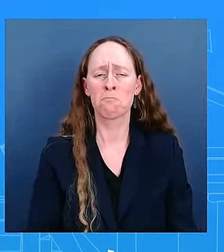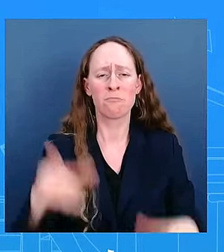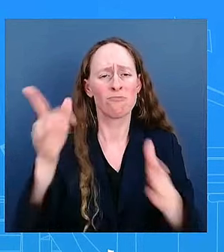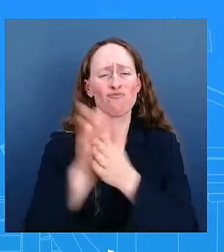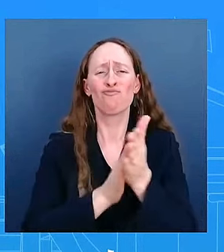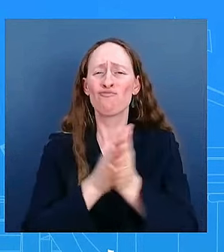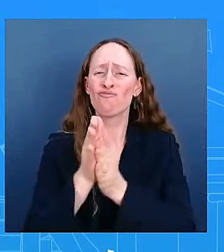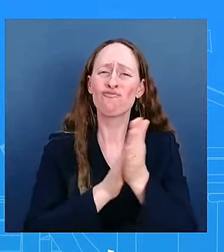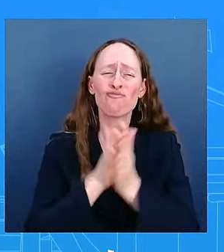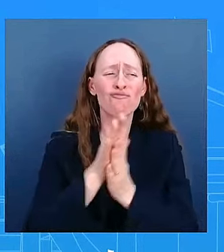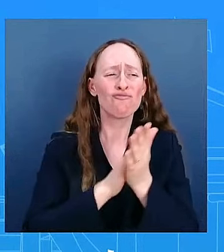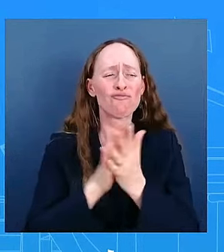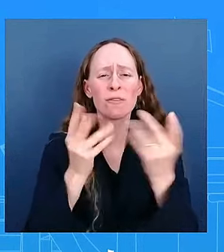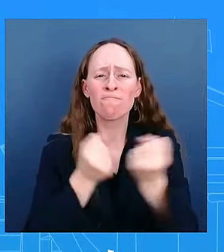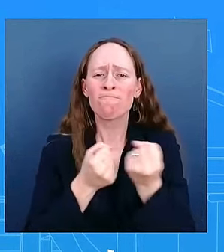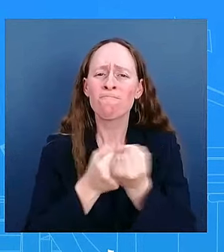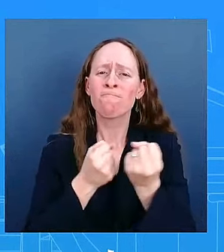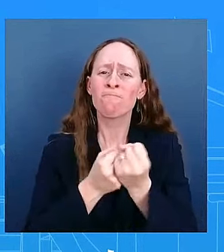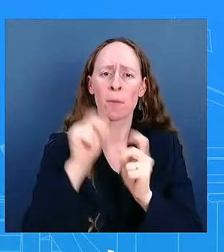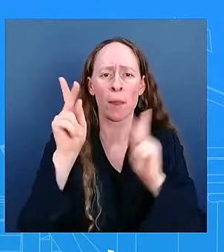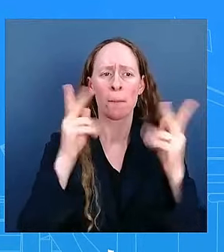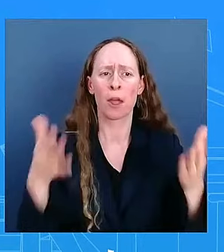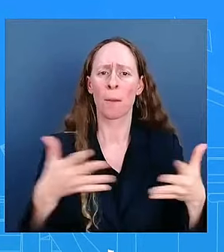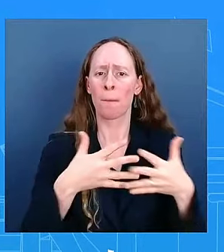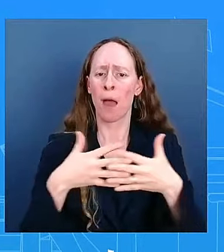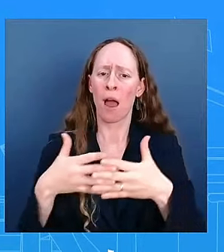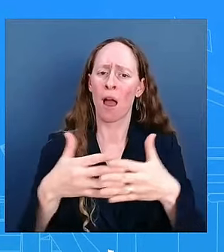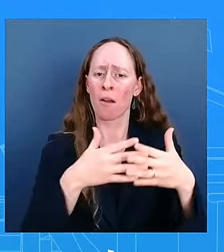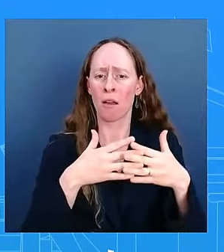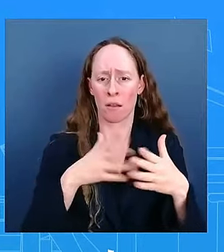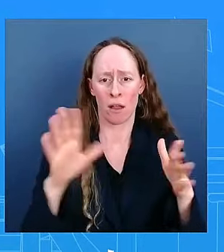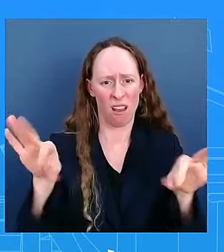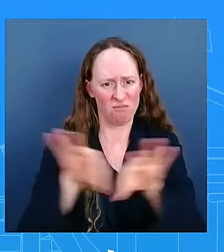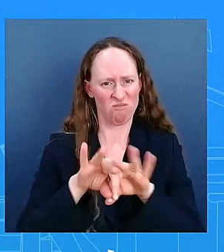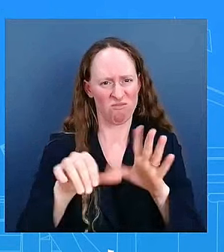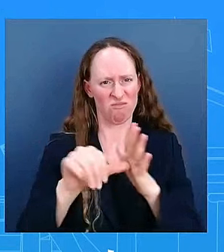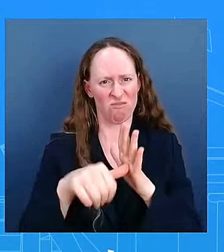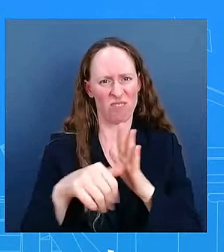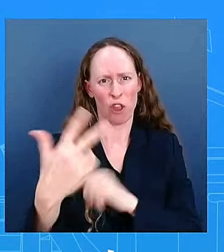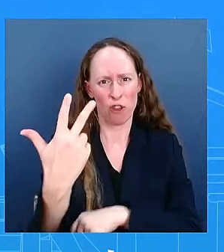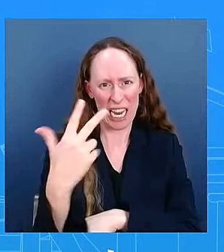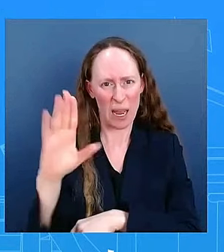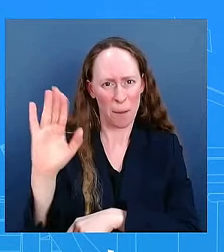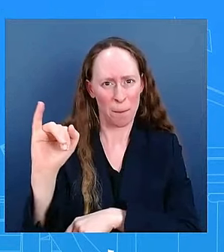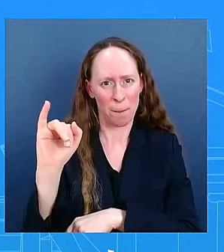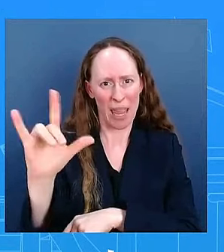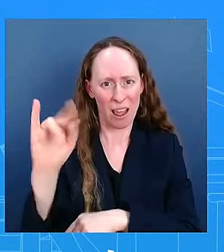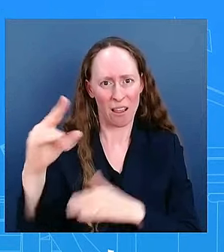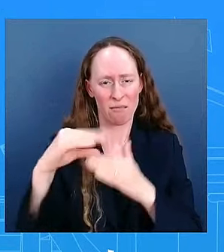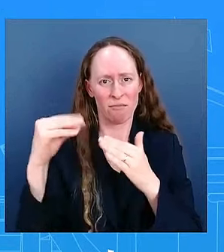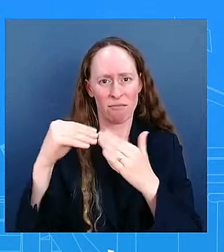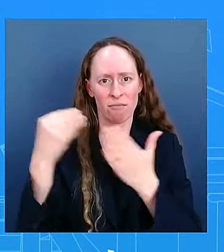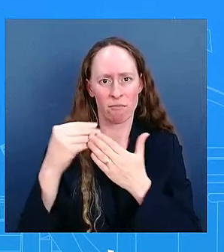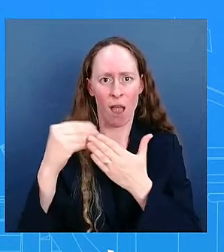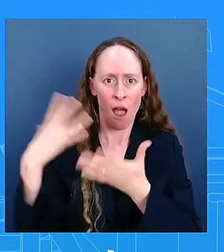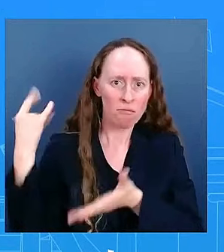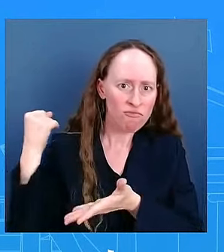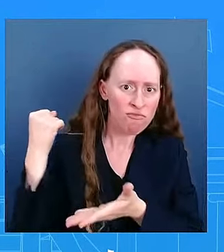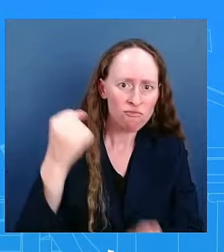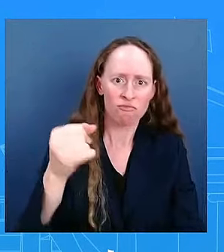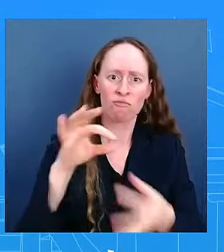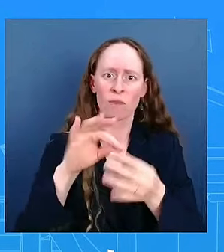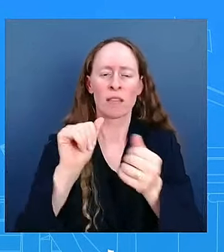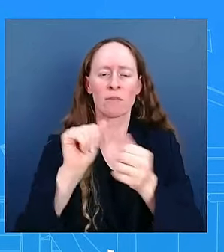dollars in port infrastructure funding that's going to make a difference in 20 27 states 11 of them are red states